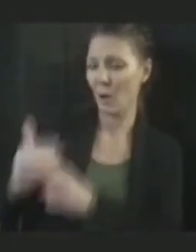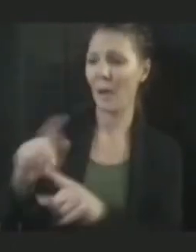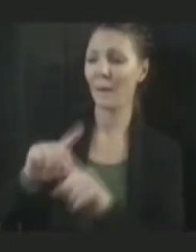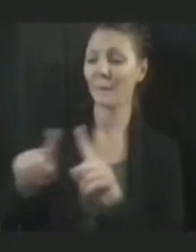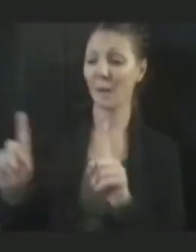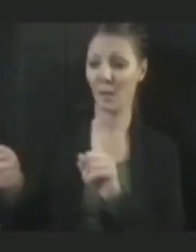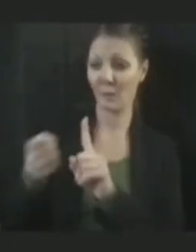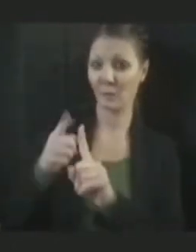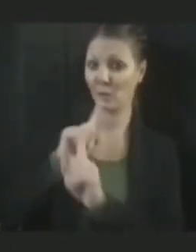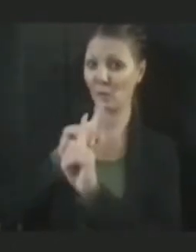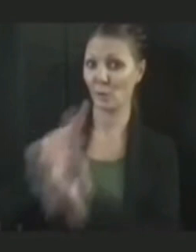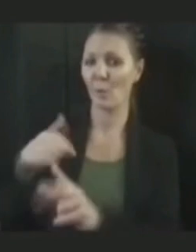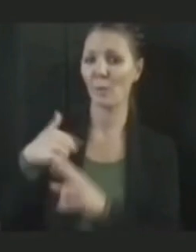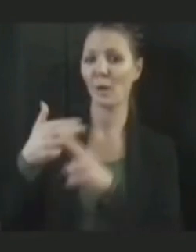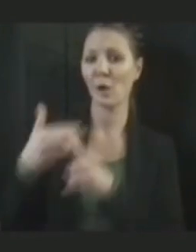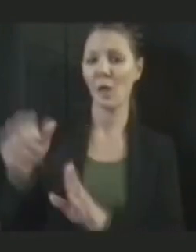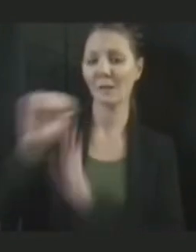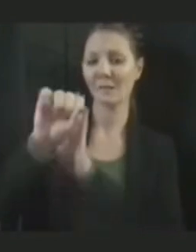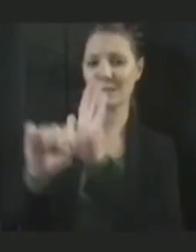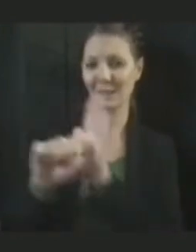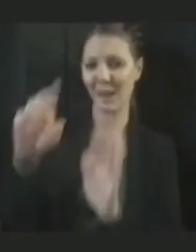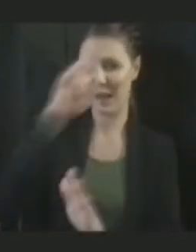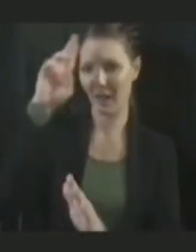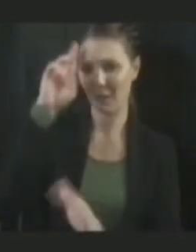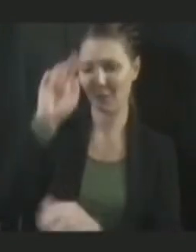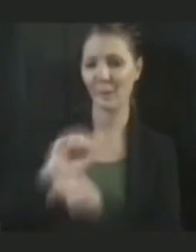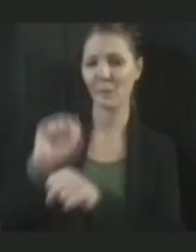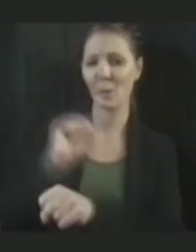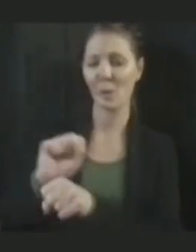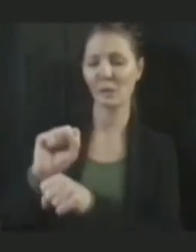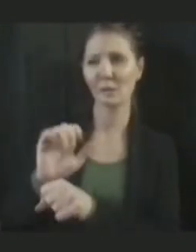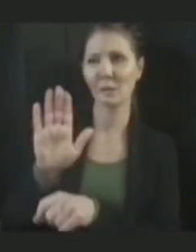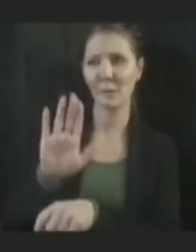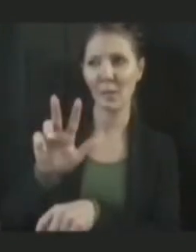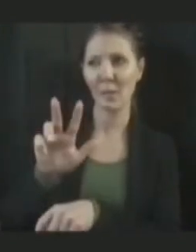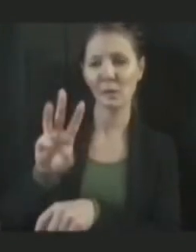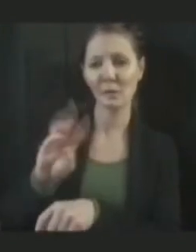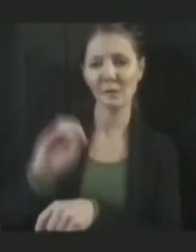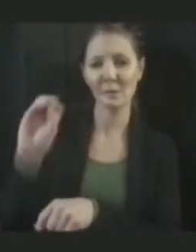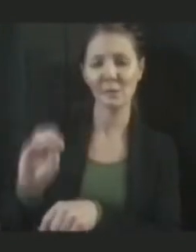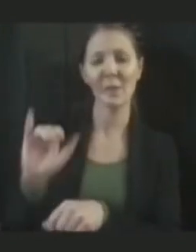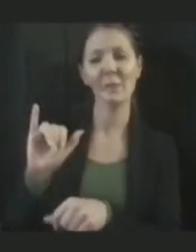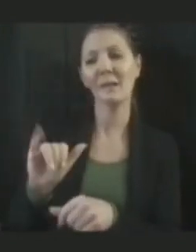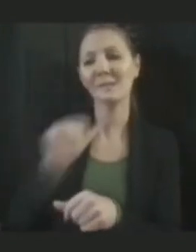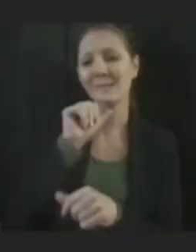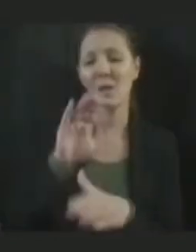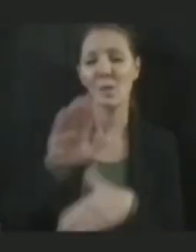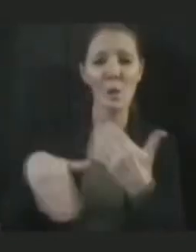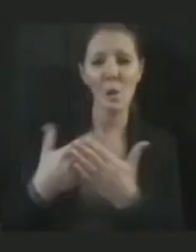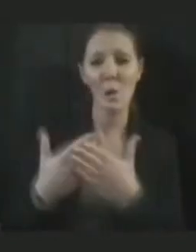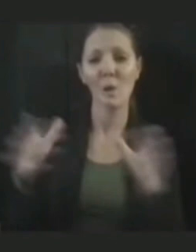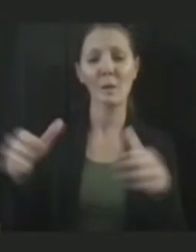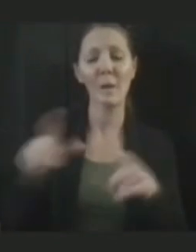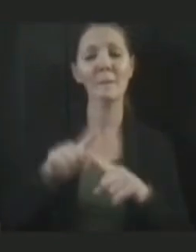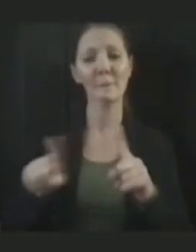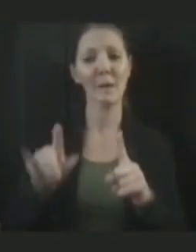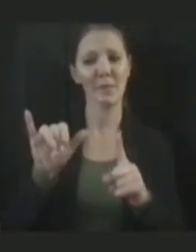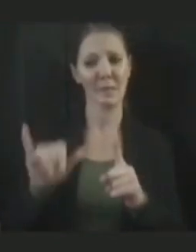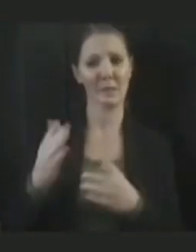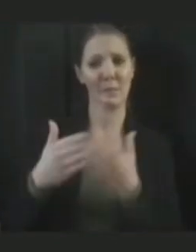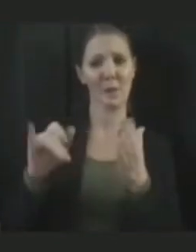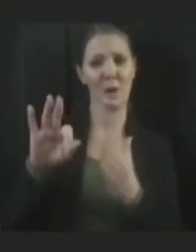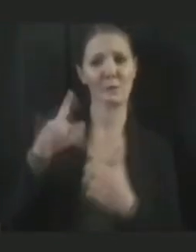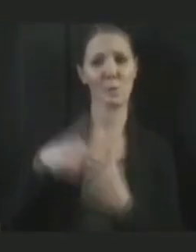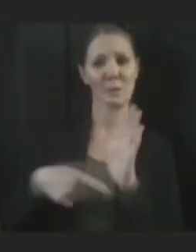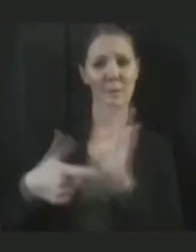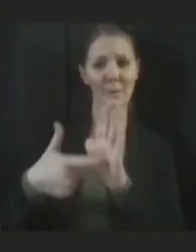And again, that's about 3,600. So that's a small piece of the puzzle here, but it is part of what's being announced today. And is the